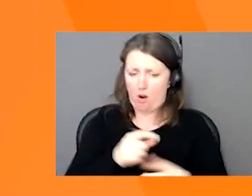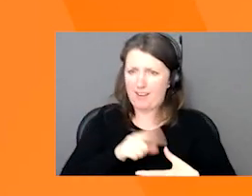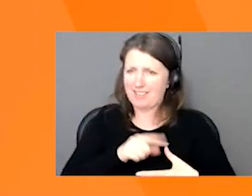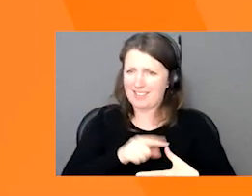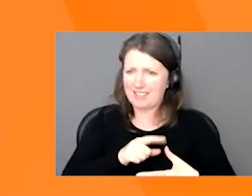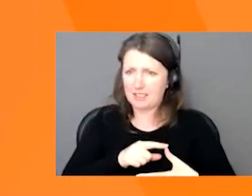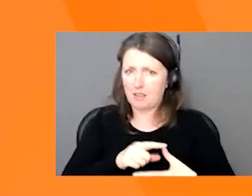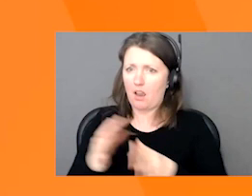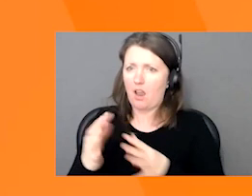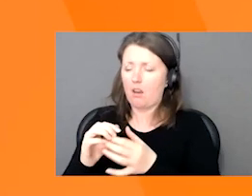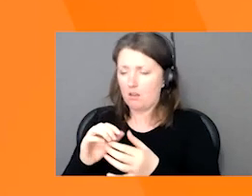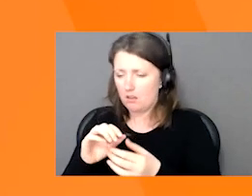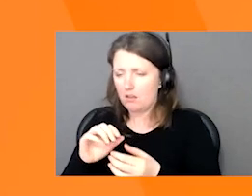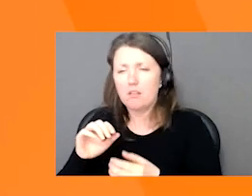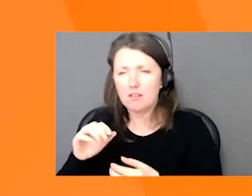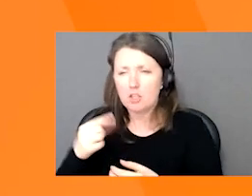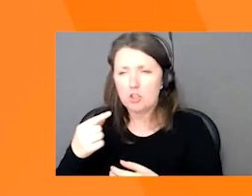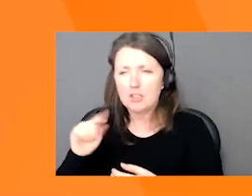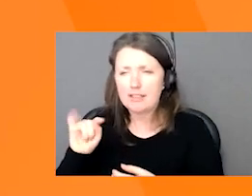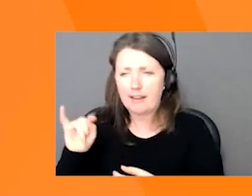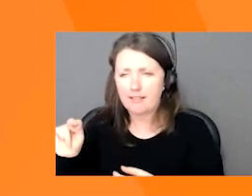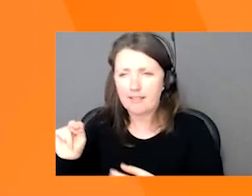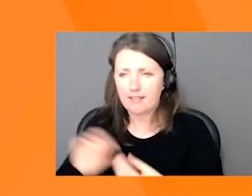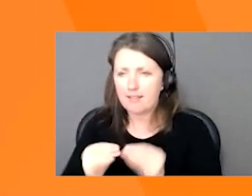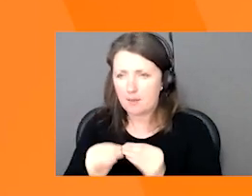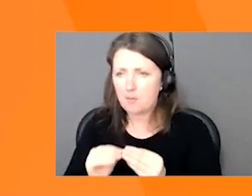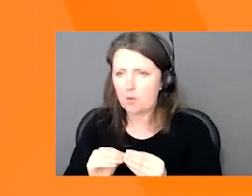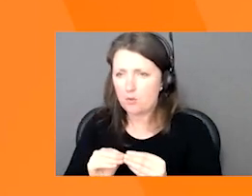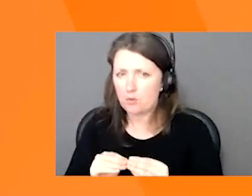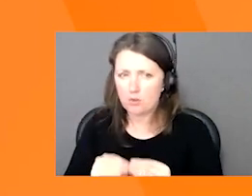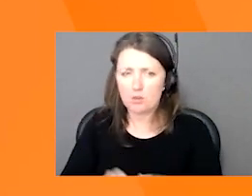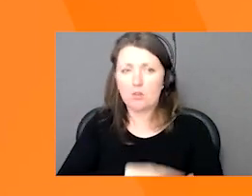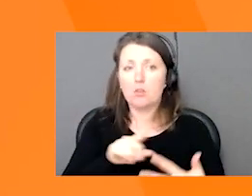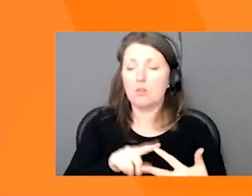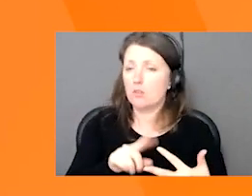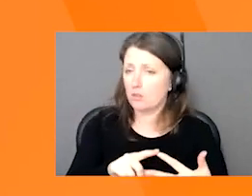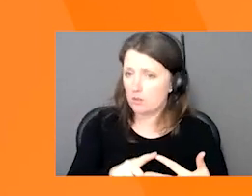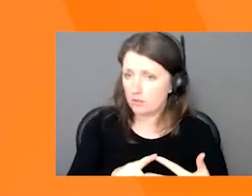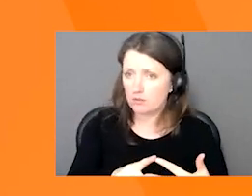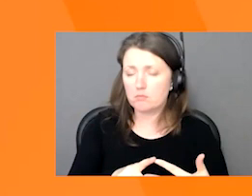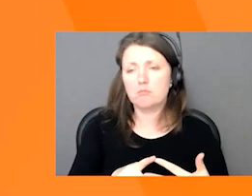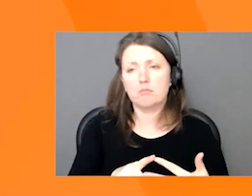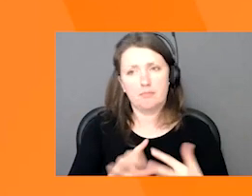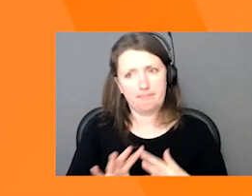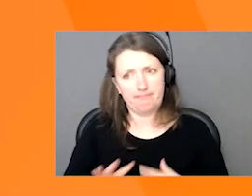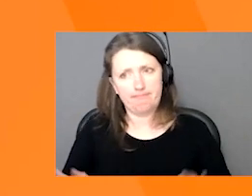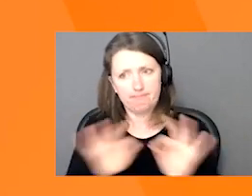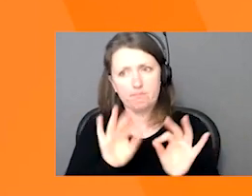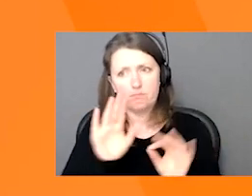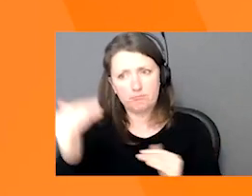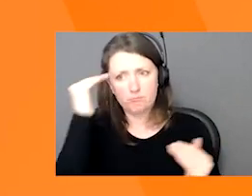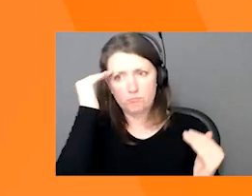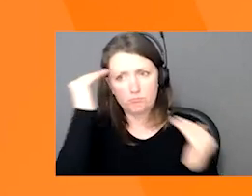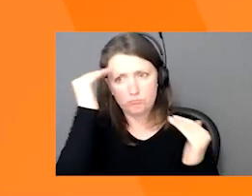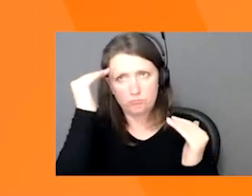your organization. We also know how important it is to make sure that you have the information you need to make the right